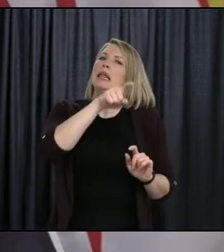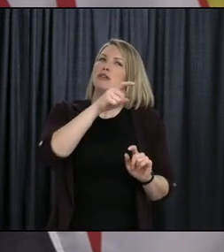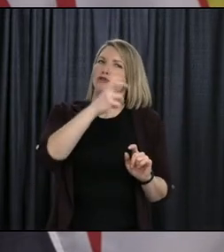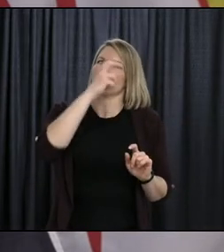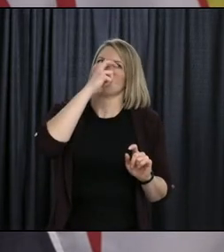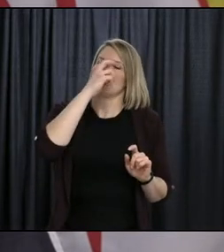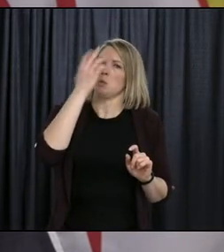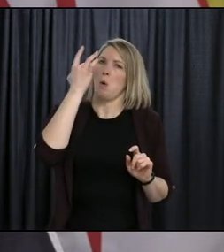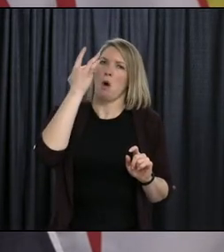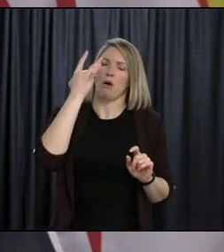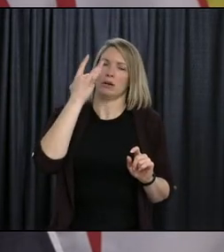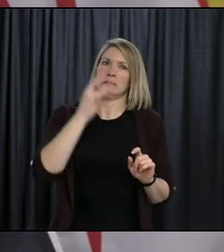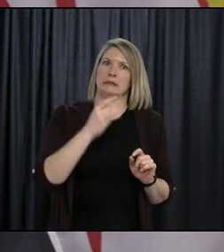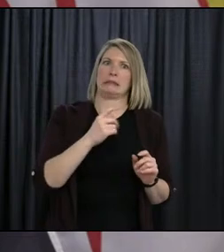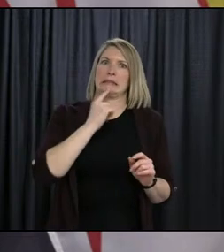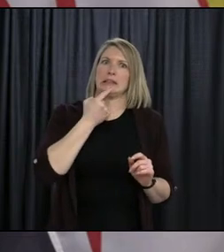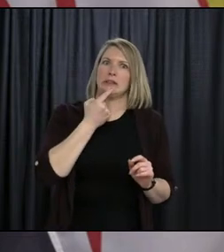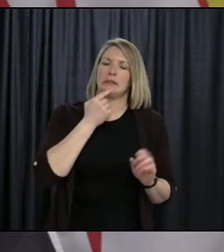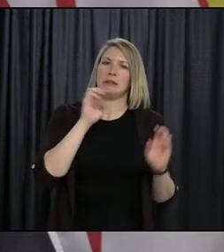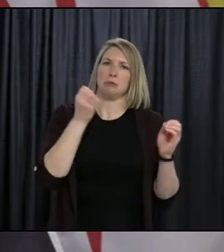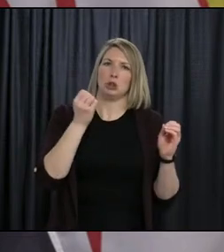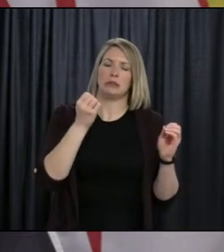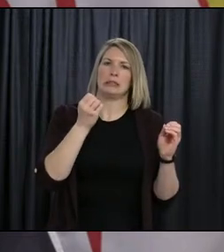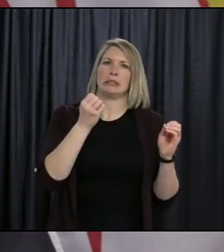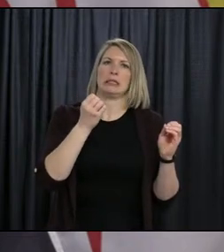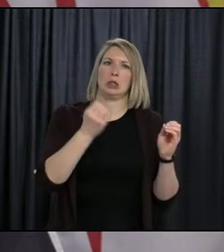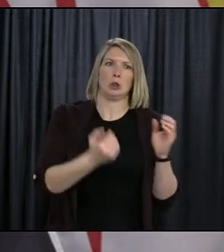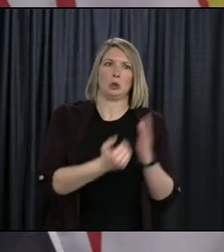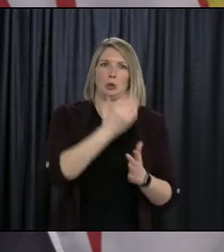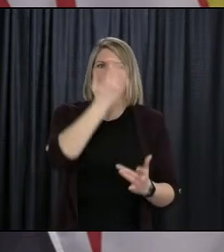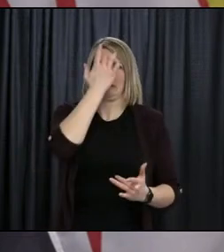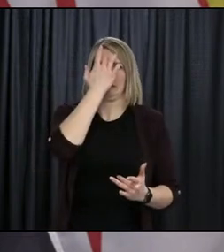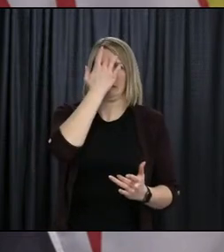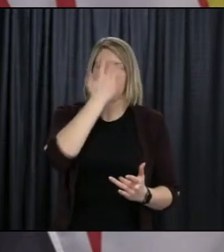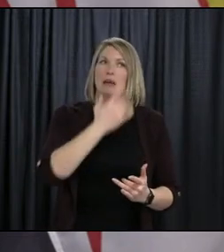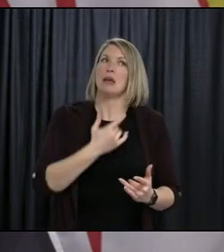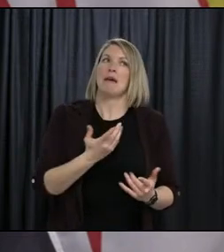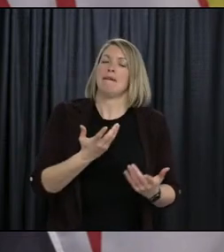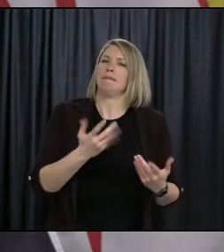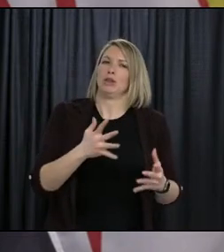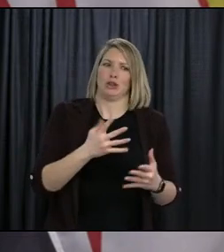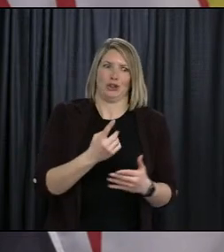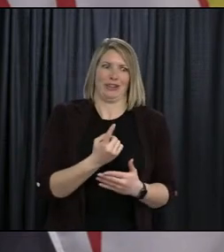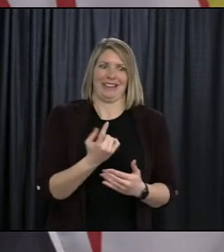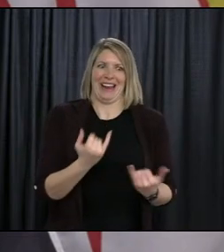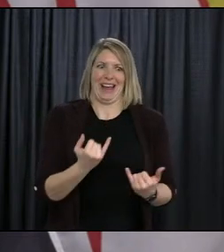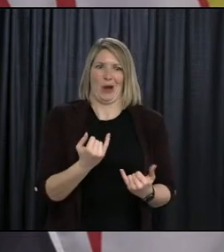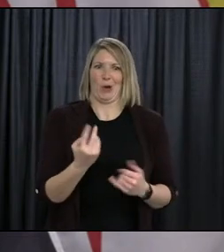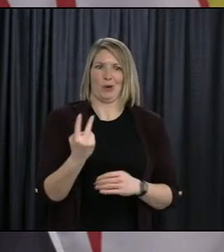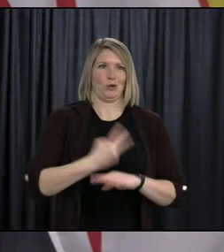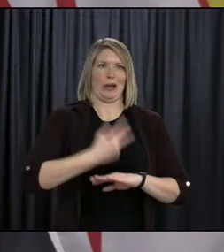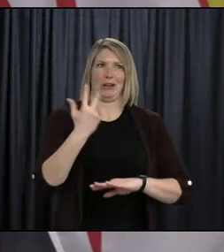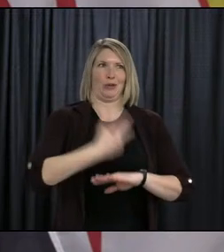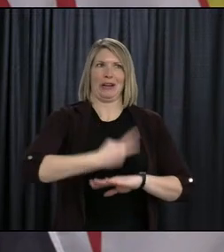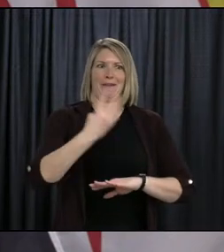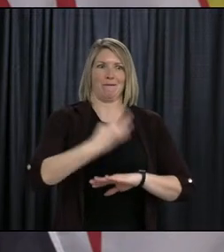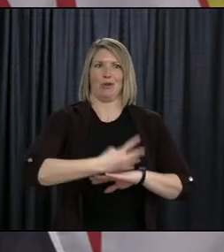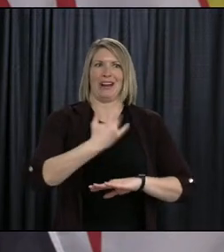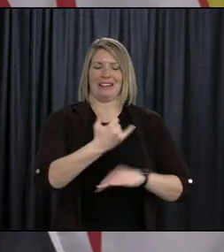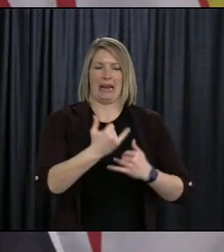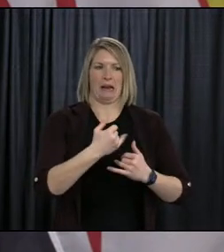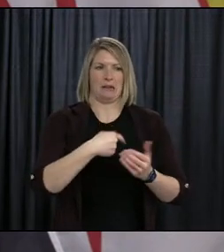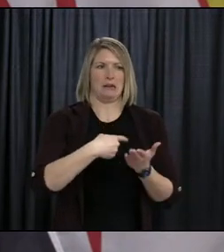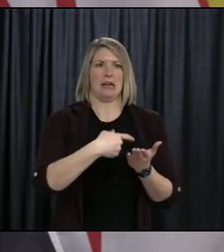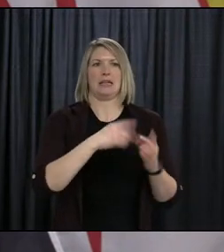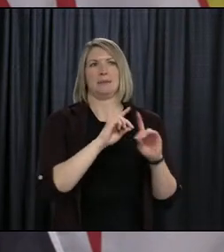to take a few days. Obviously, we understand, having worked around the clock with health, that they are intensely busy right now